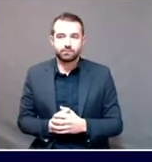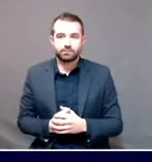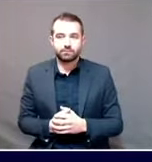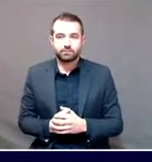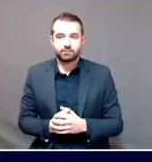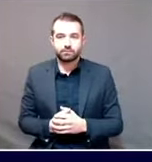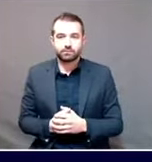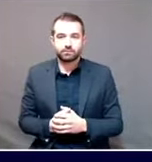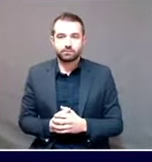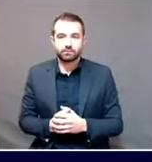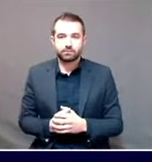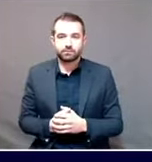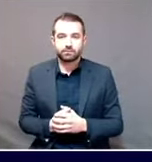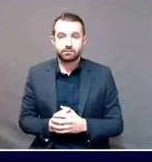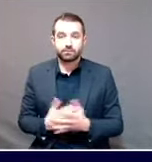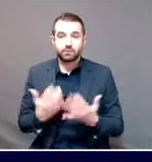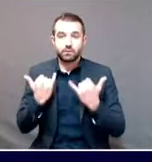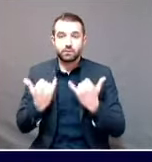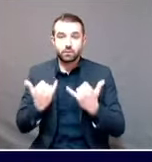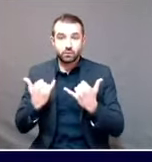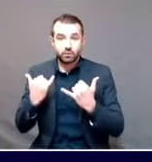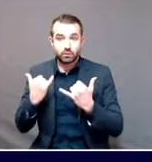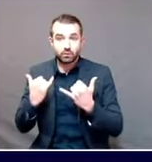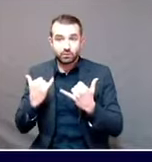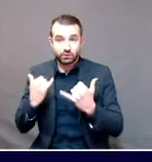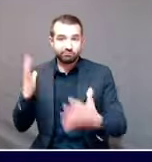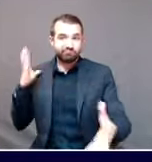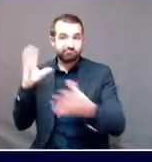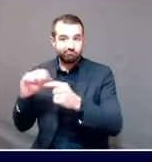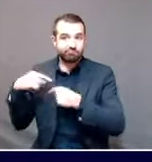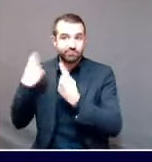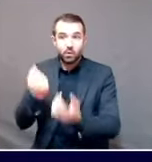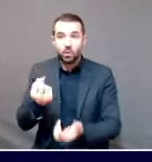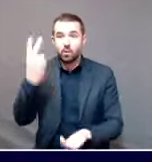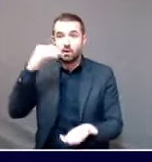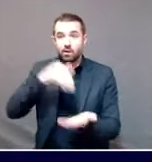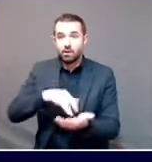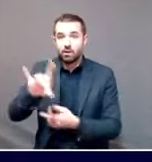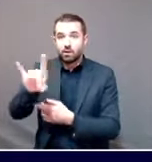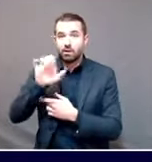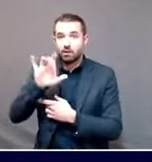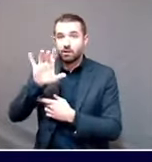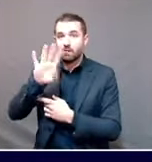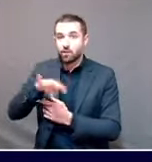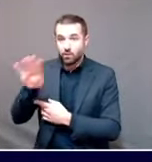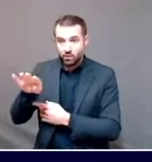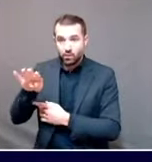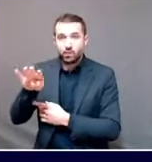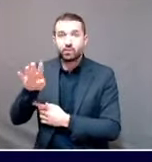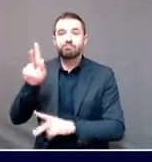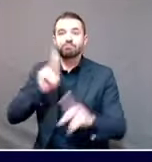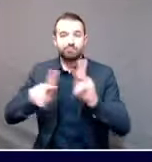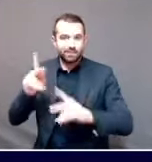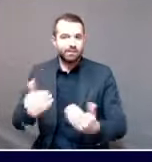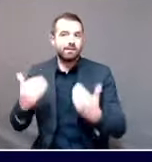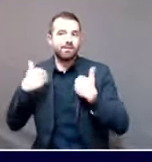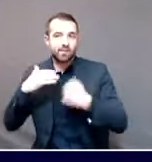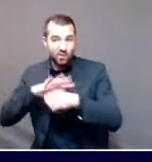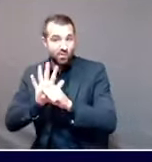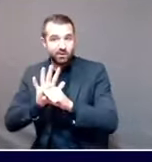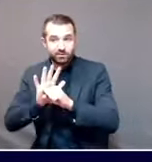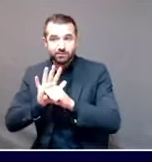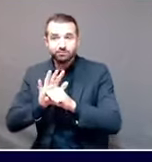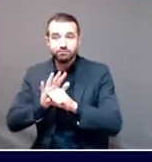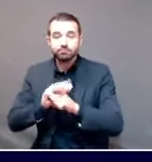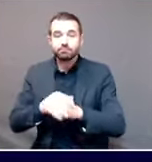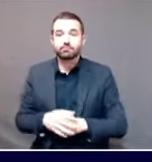Overall, there are a total of 12,844 cases of COVID-19, an increase of